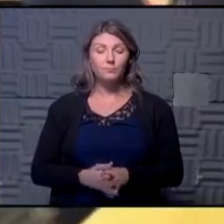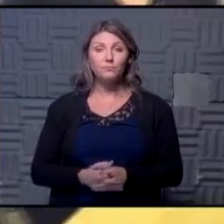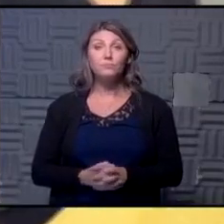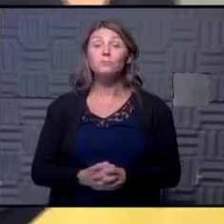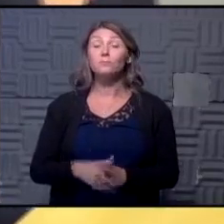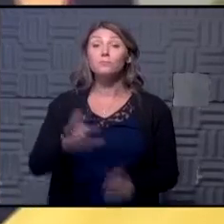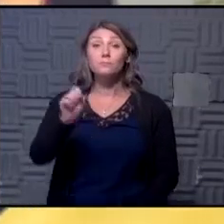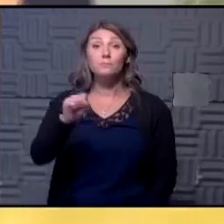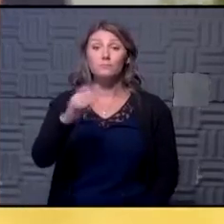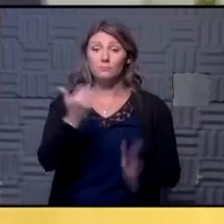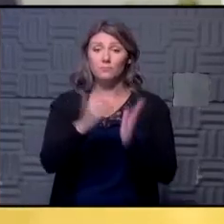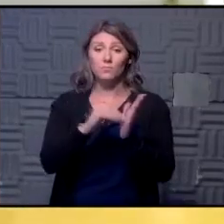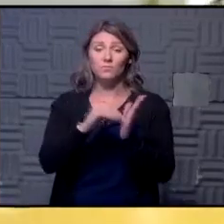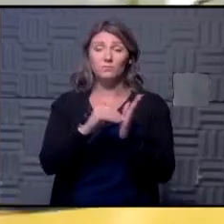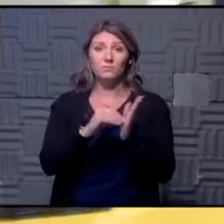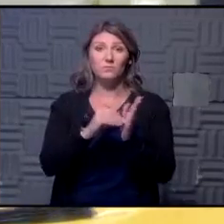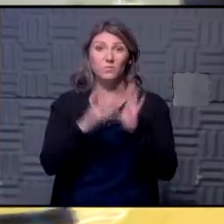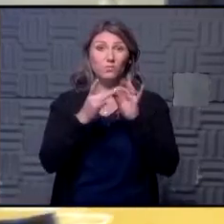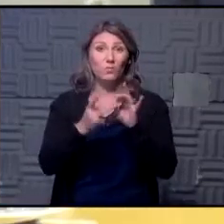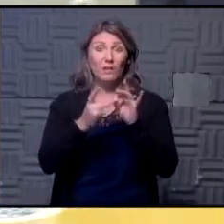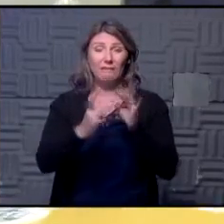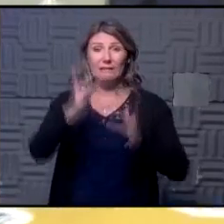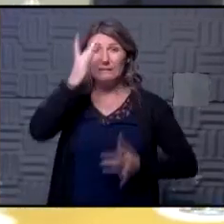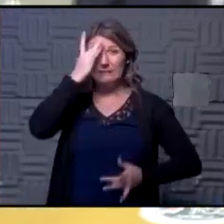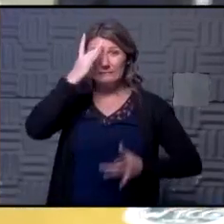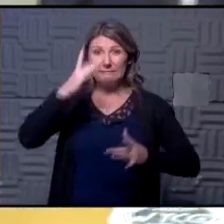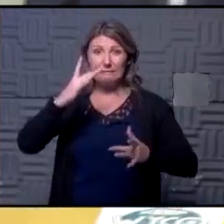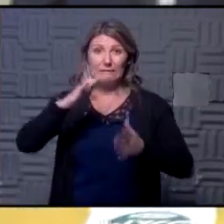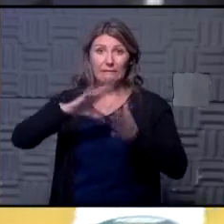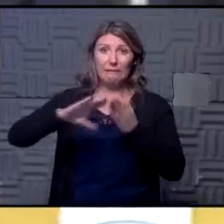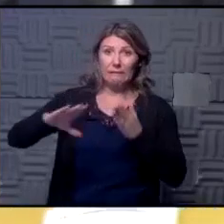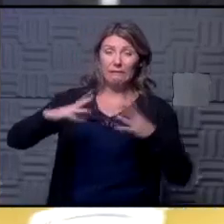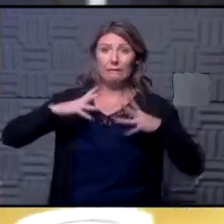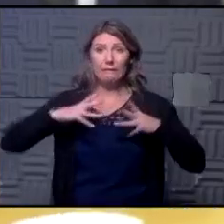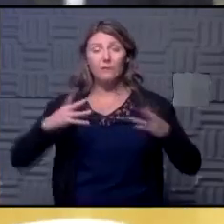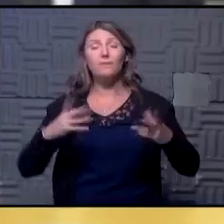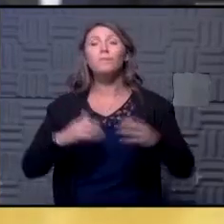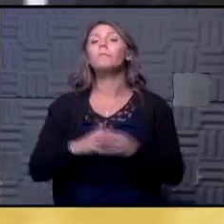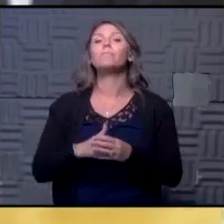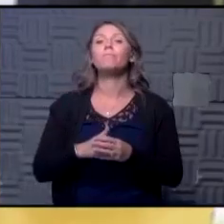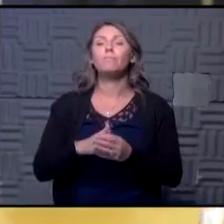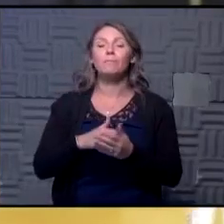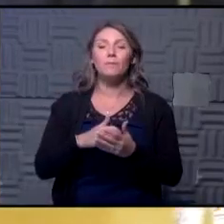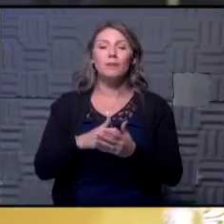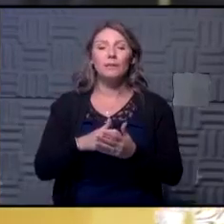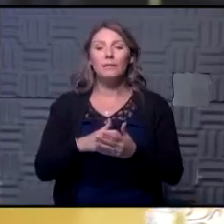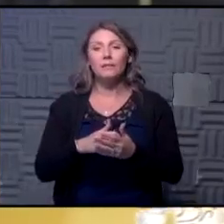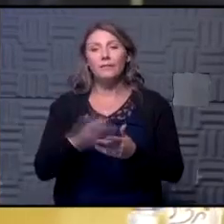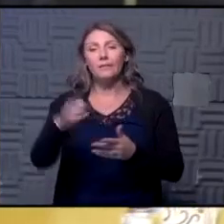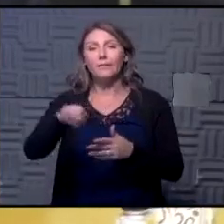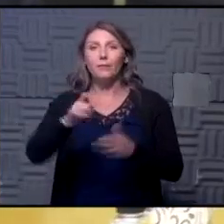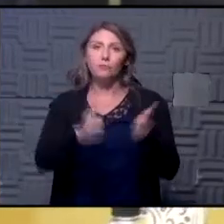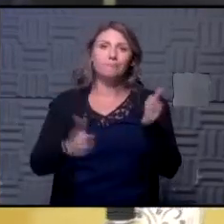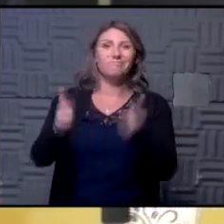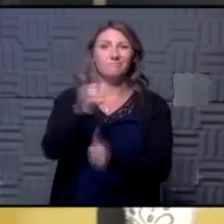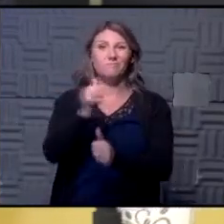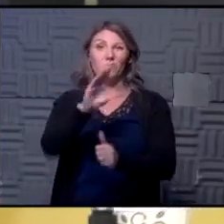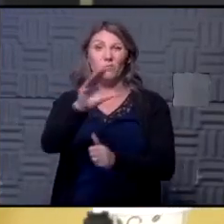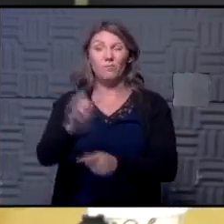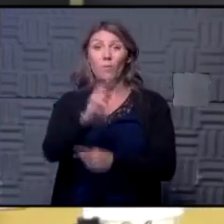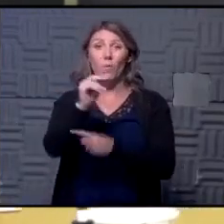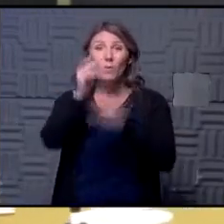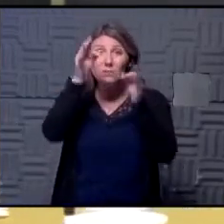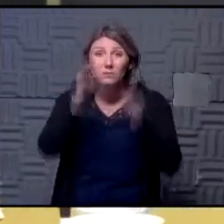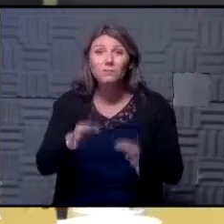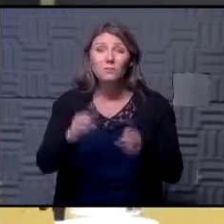yeah you know again regarding the sick leave i think for employers you know everyone's kind of those sole proprietors are making their decisions um